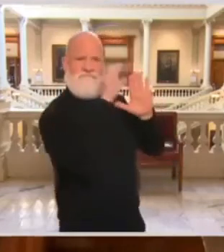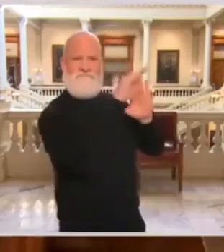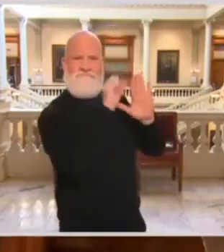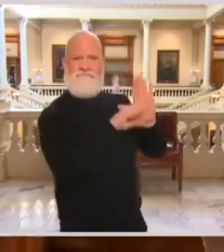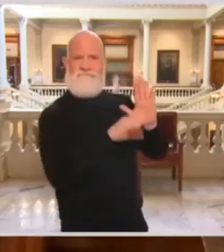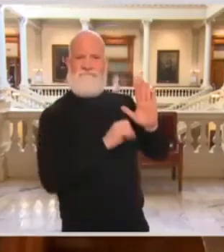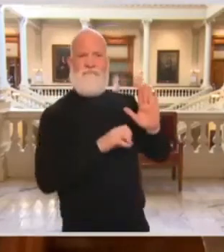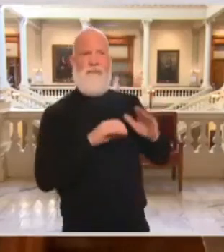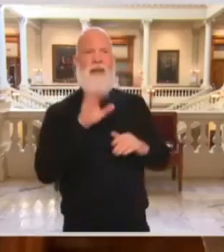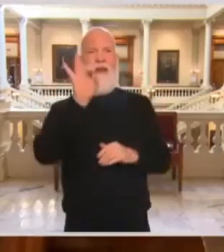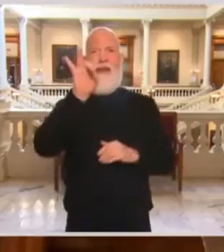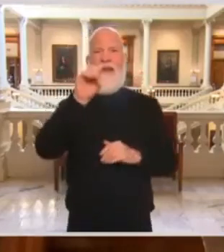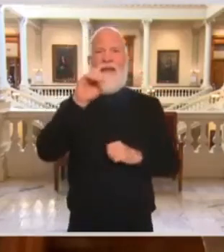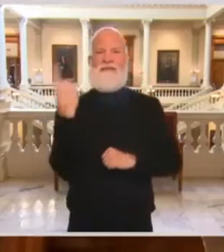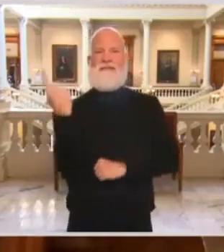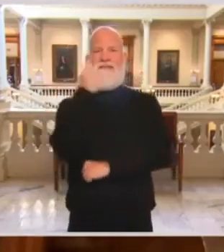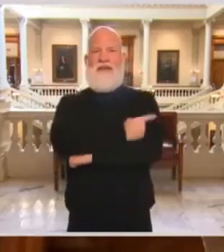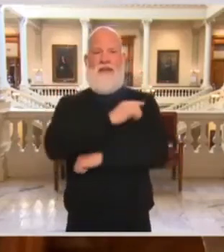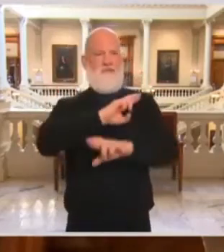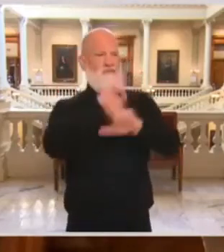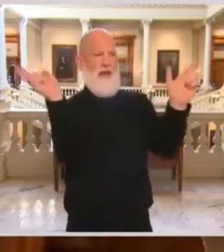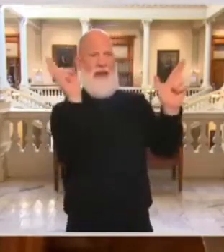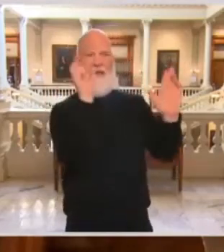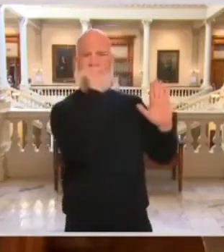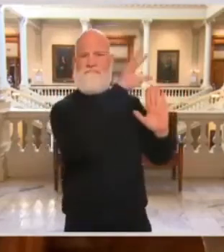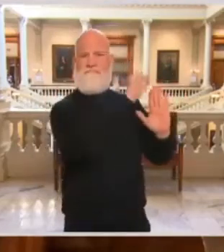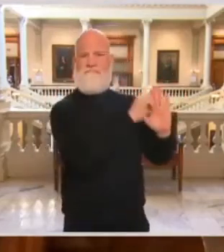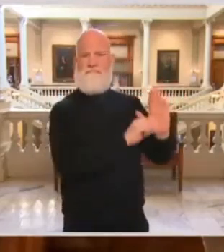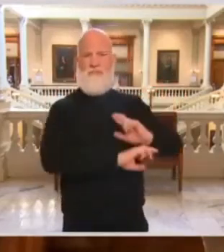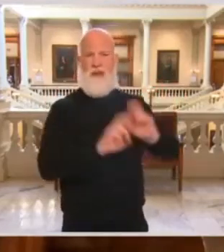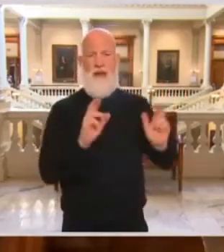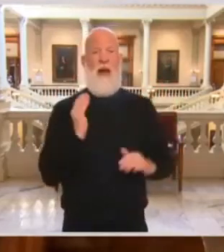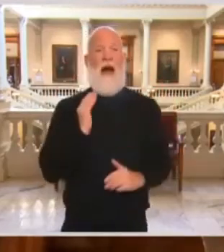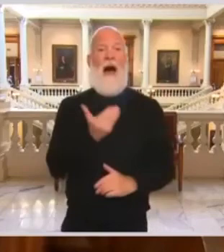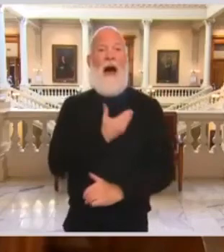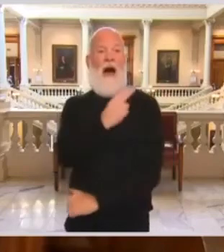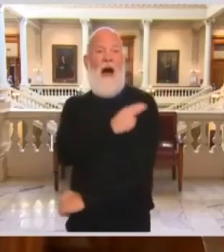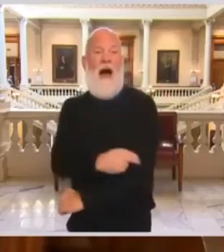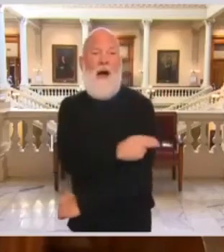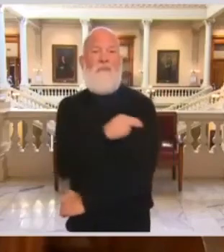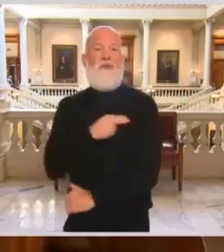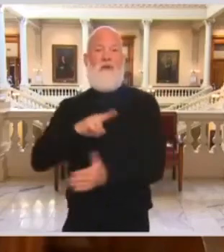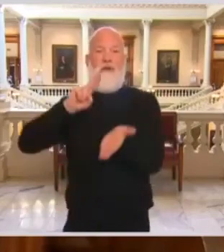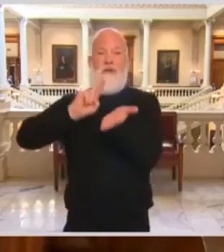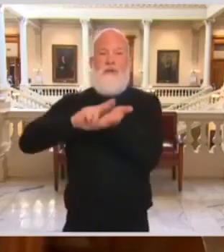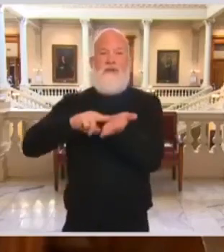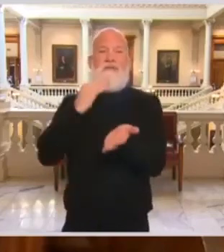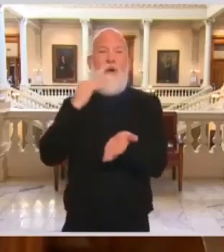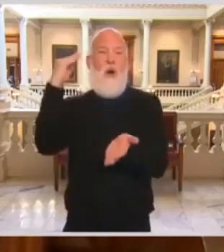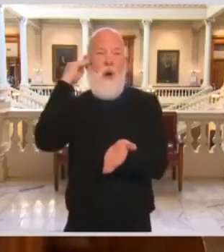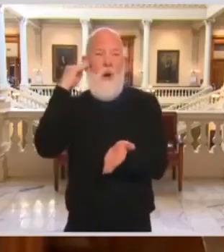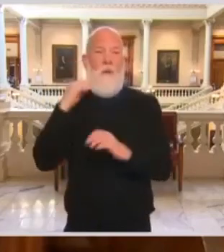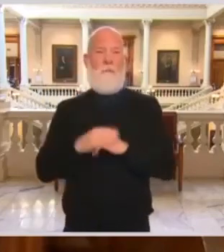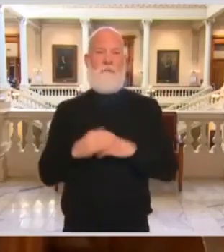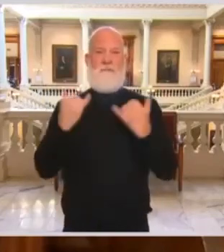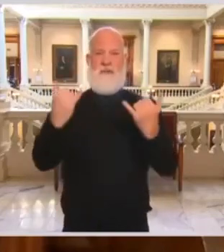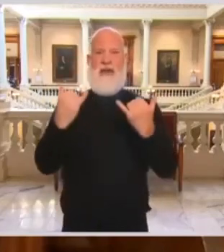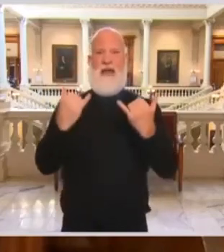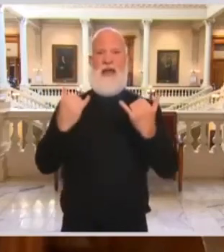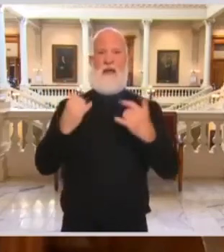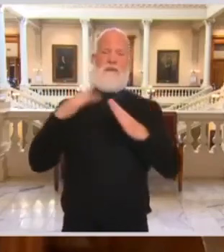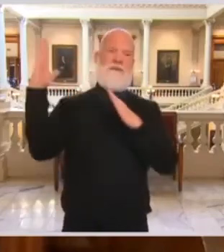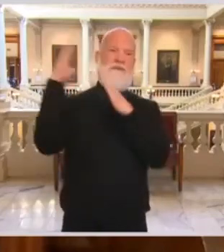As our hospitals and nursing homes confront the fiercest part of the pandemic, the frontline health care workers in these